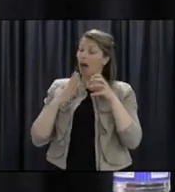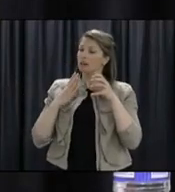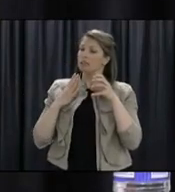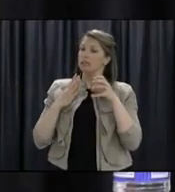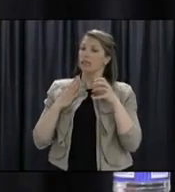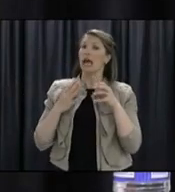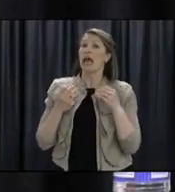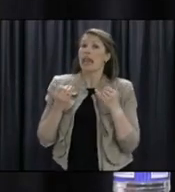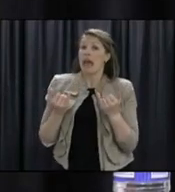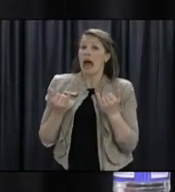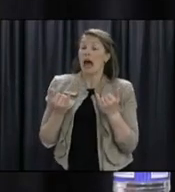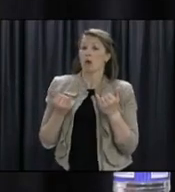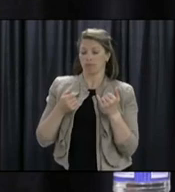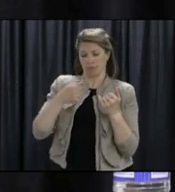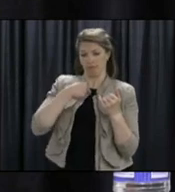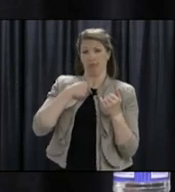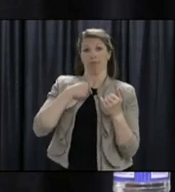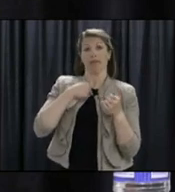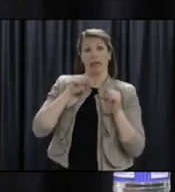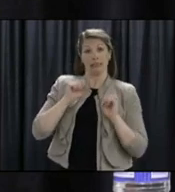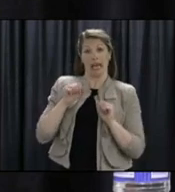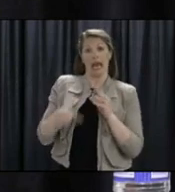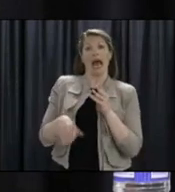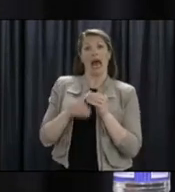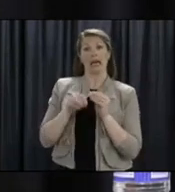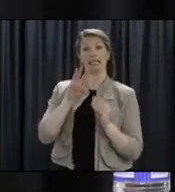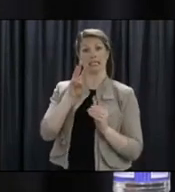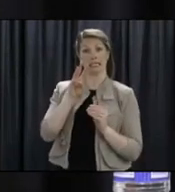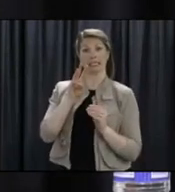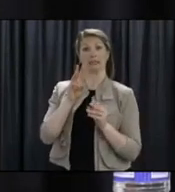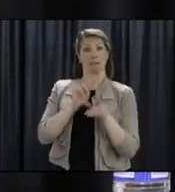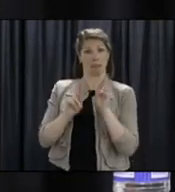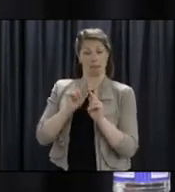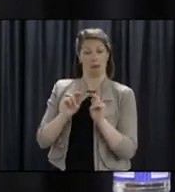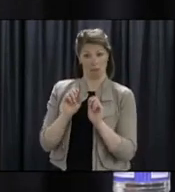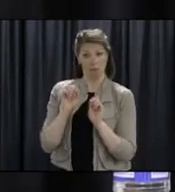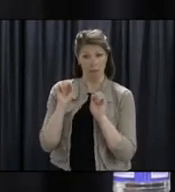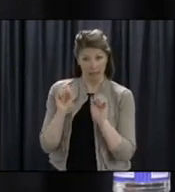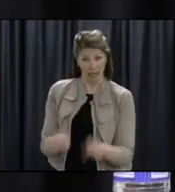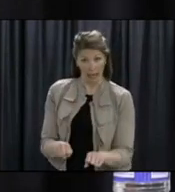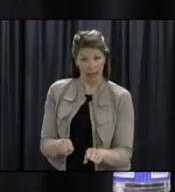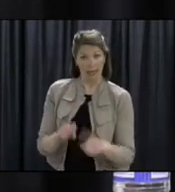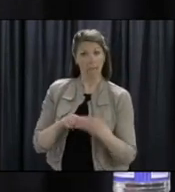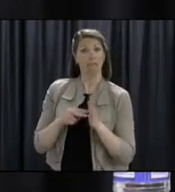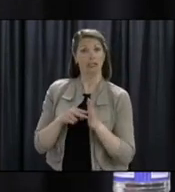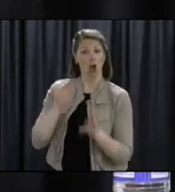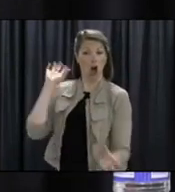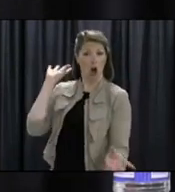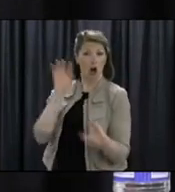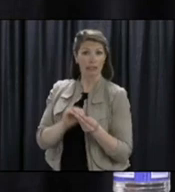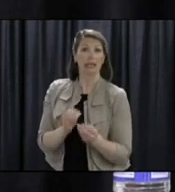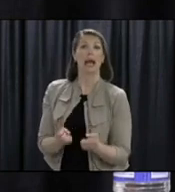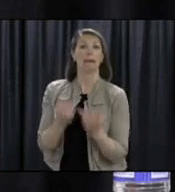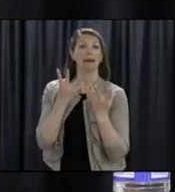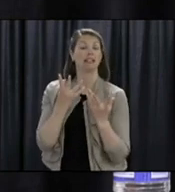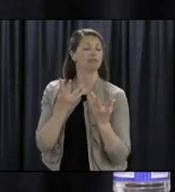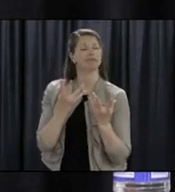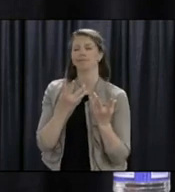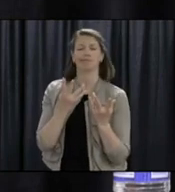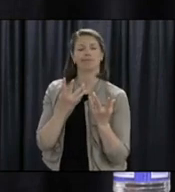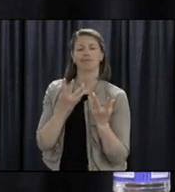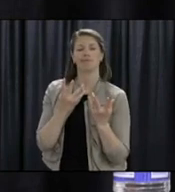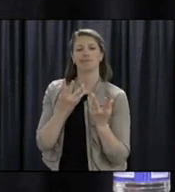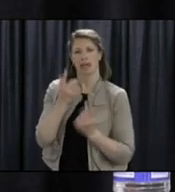people giving people some of that relief that they need from being separated from other people,